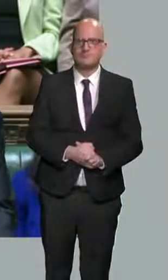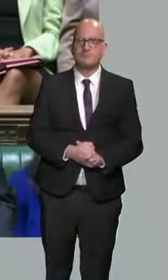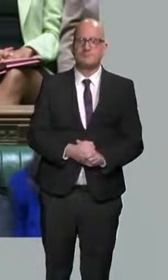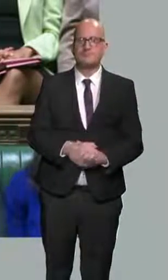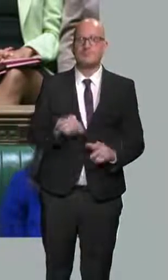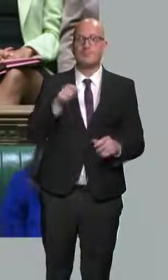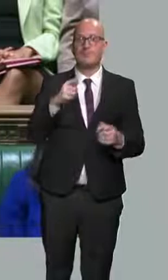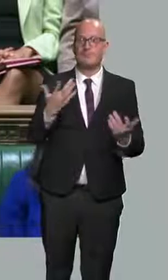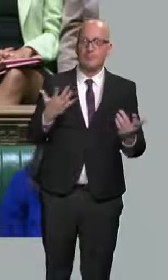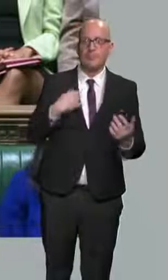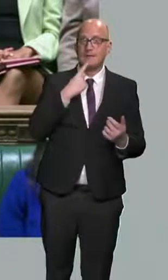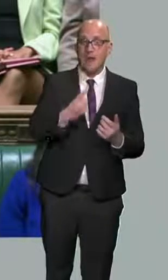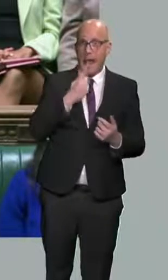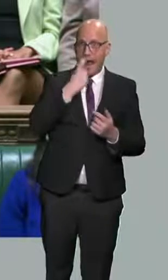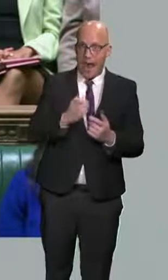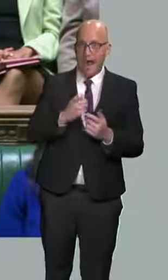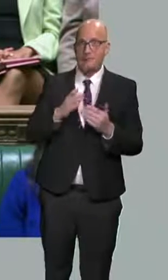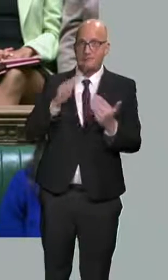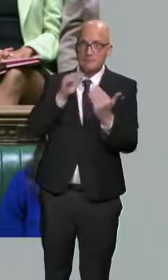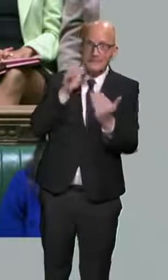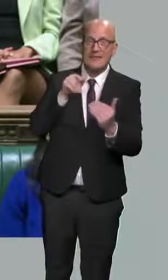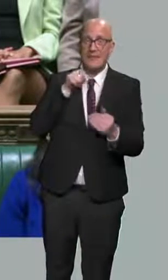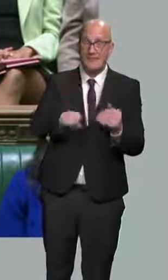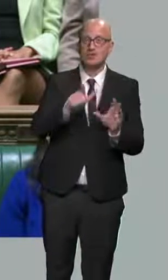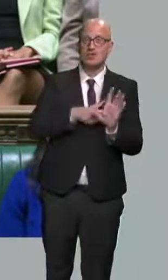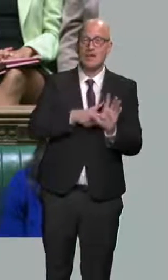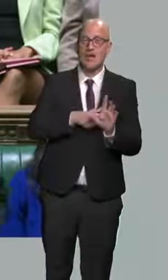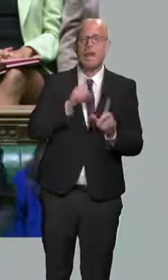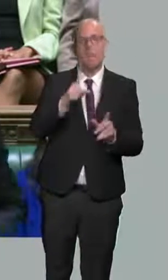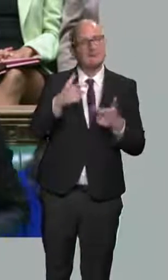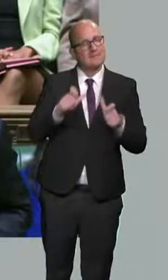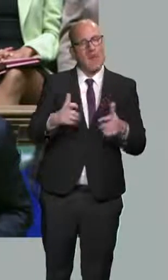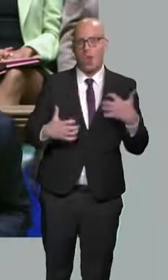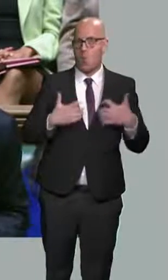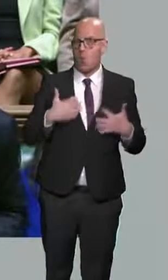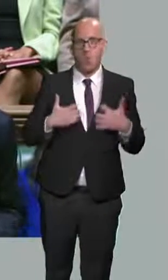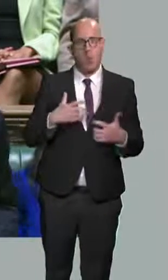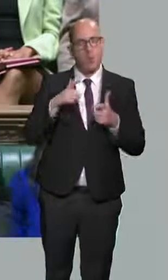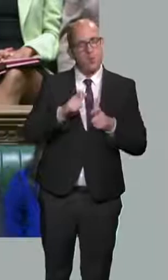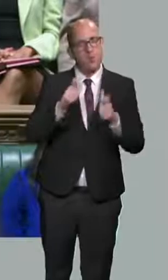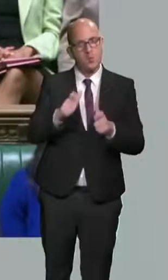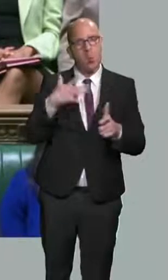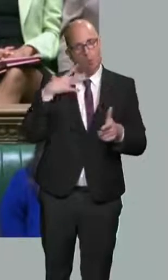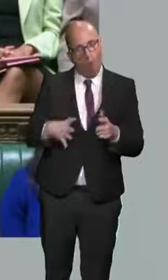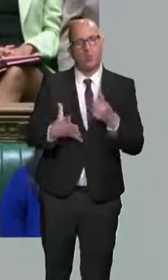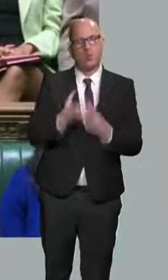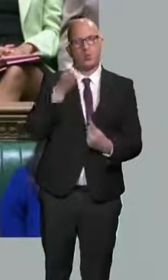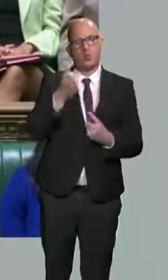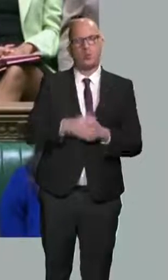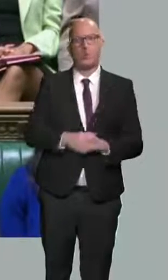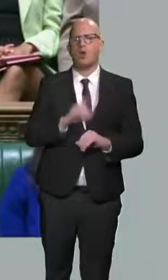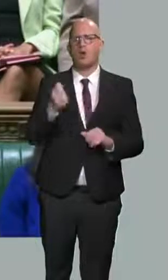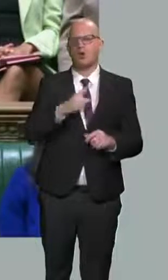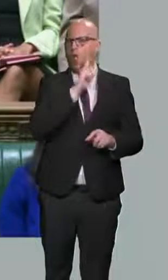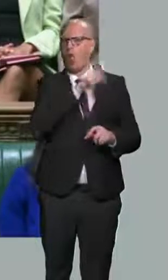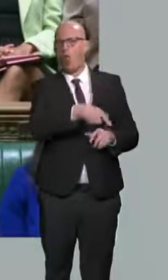this year, and yet I refuse to let that ambition wither and drift. By